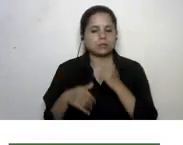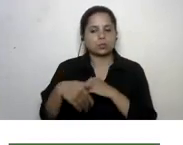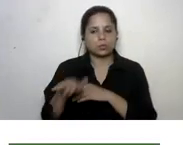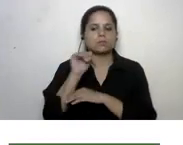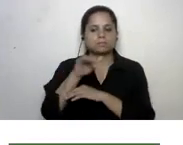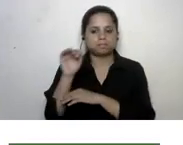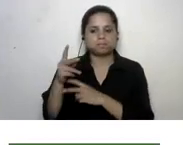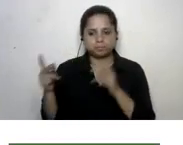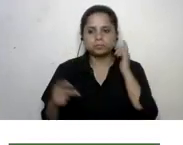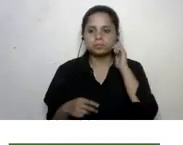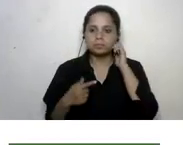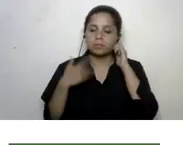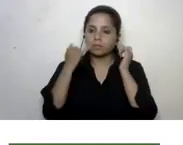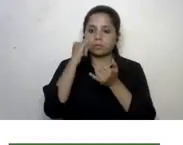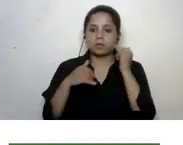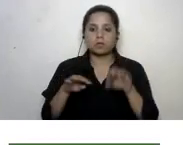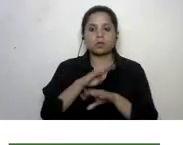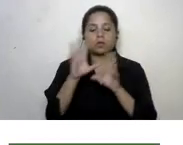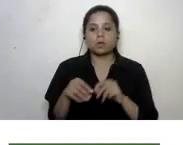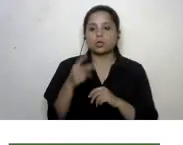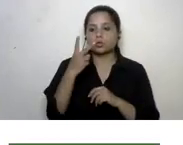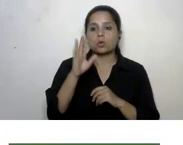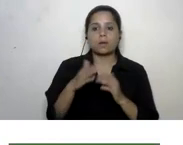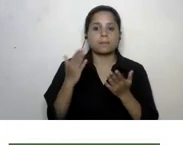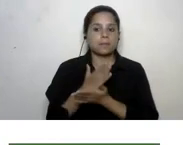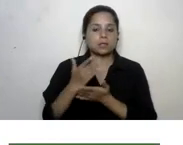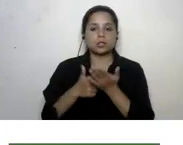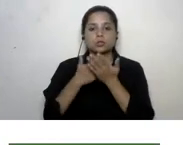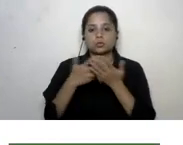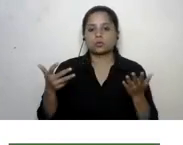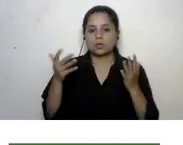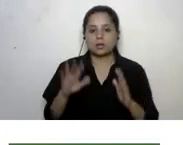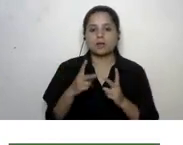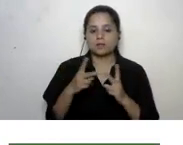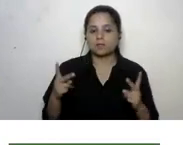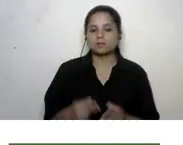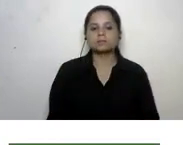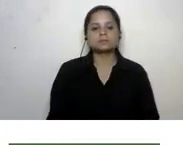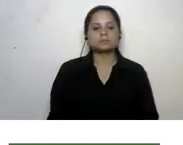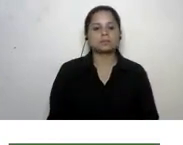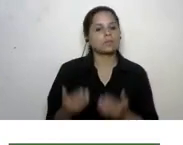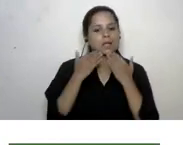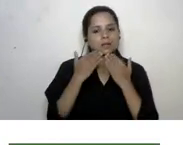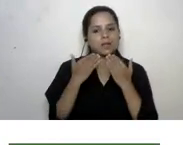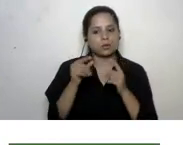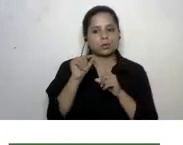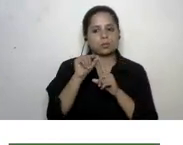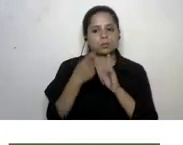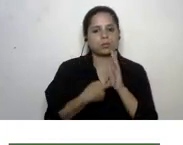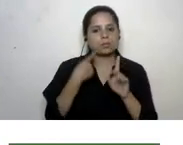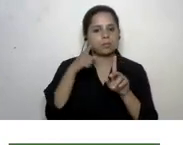at the end we have a whole two two pages on resources and credits thank you priya okay